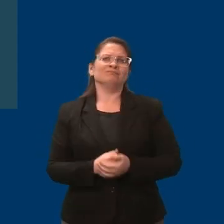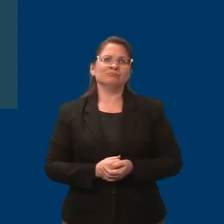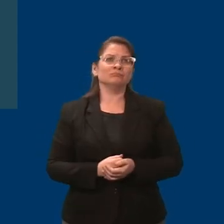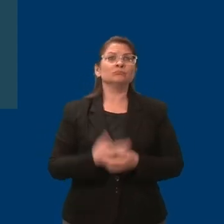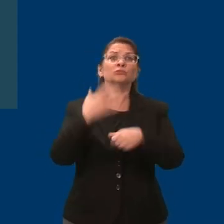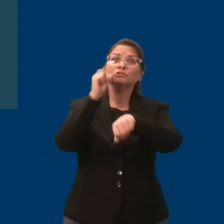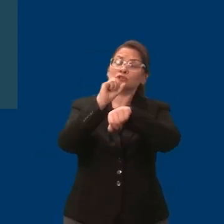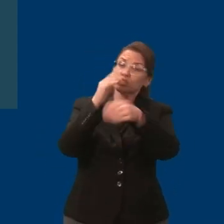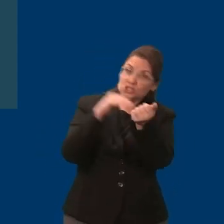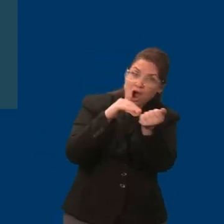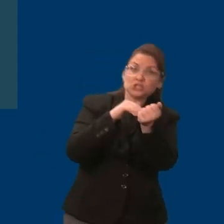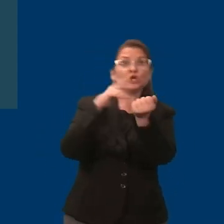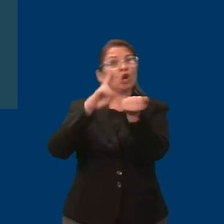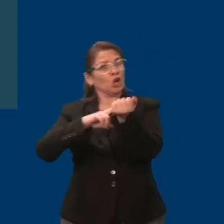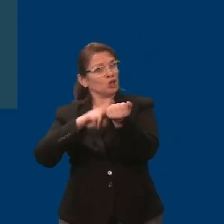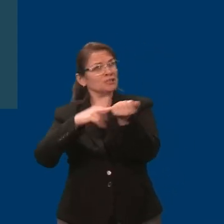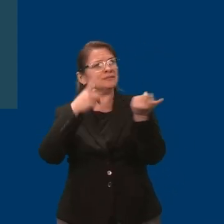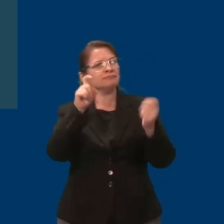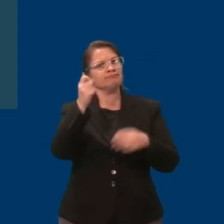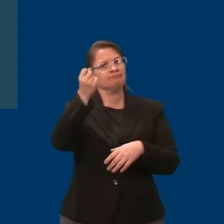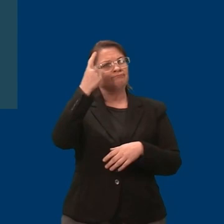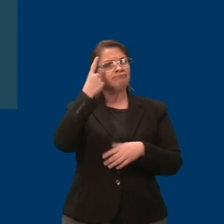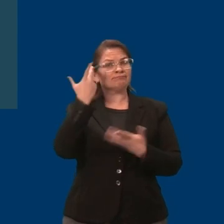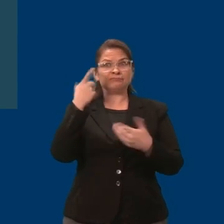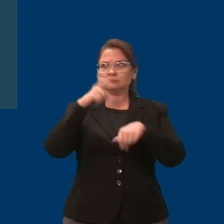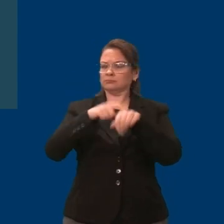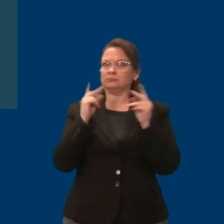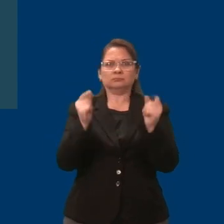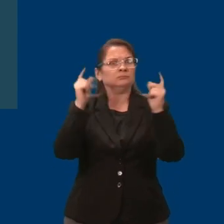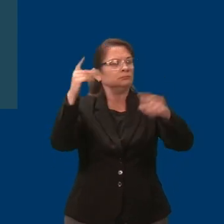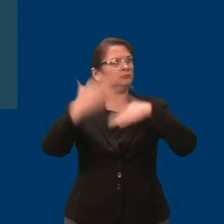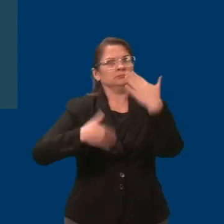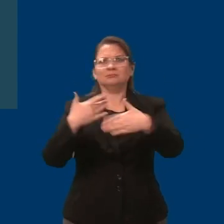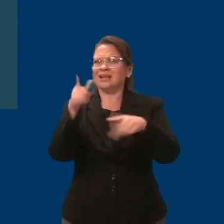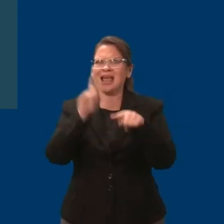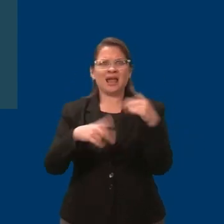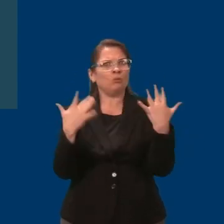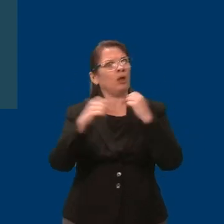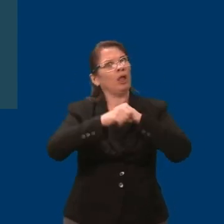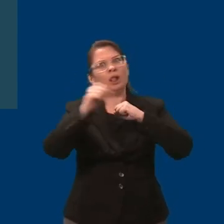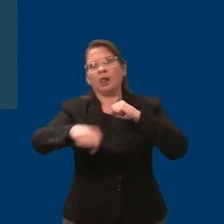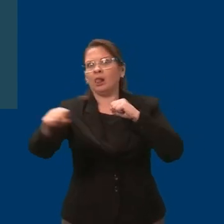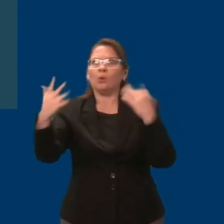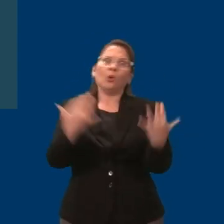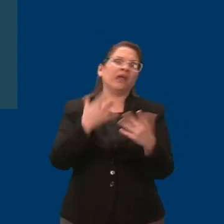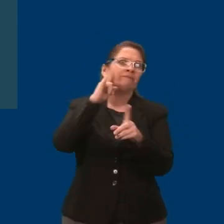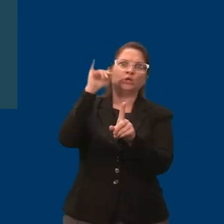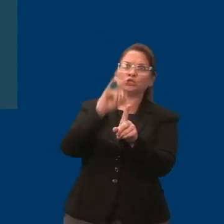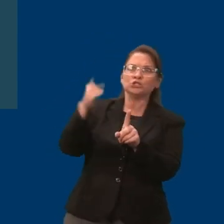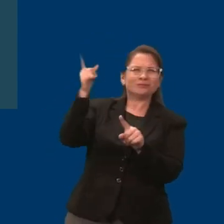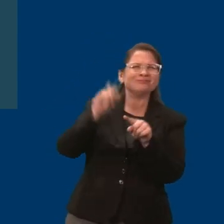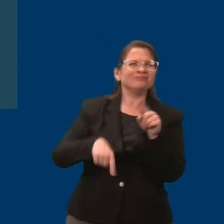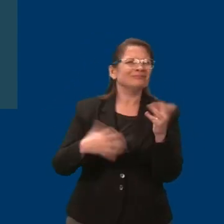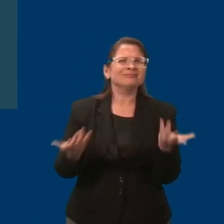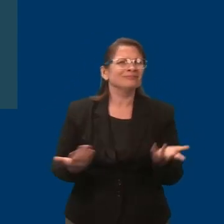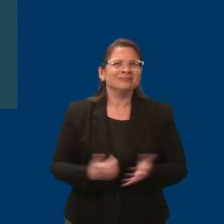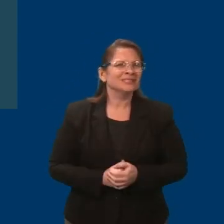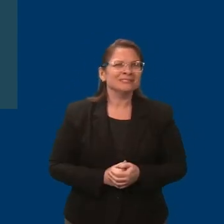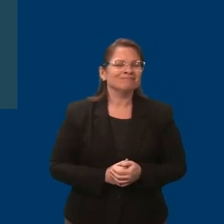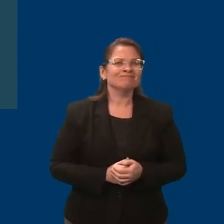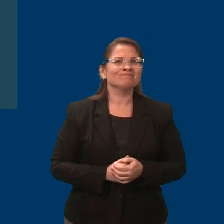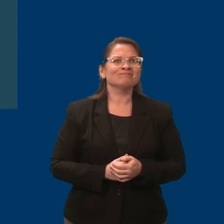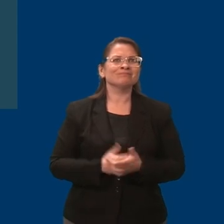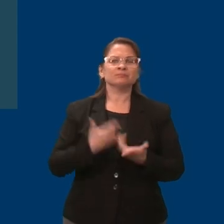time is essential to treating these rare diseases. I want insurance companies to not stand in the way of a child's life or future